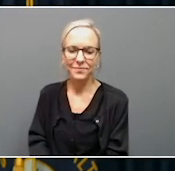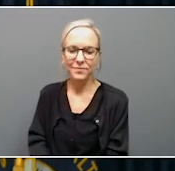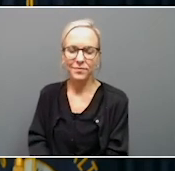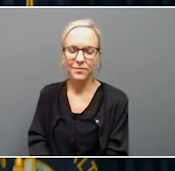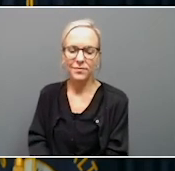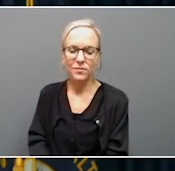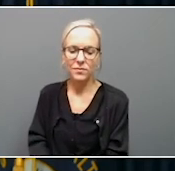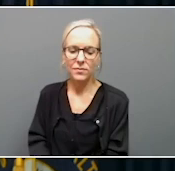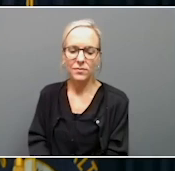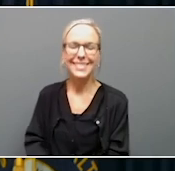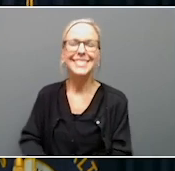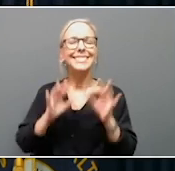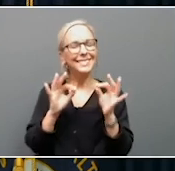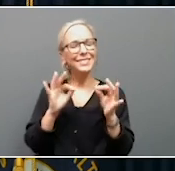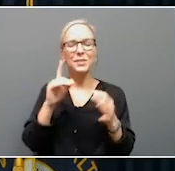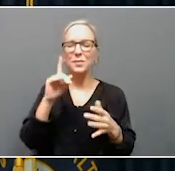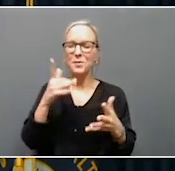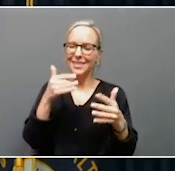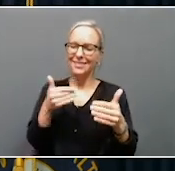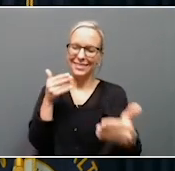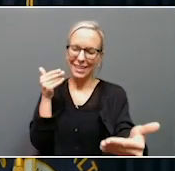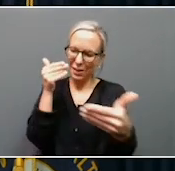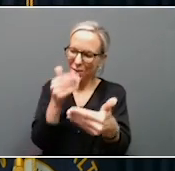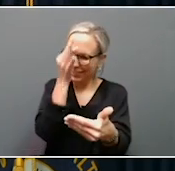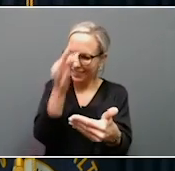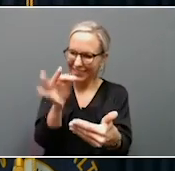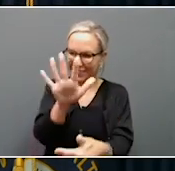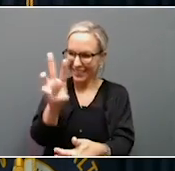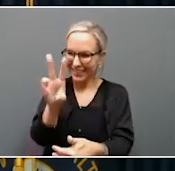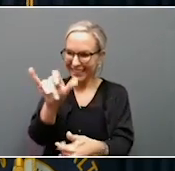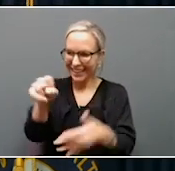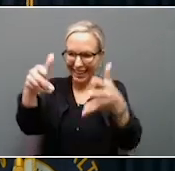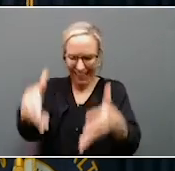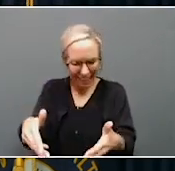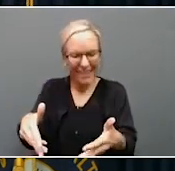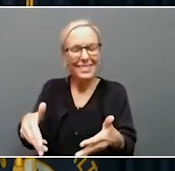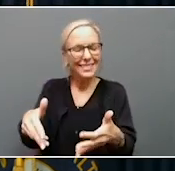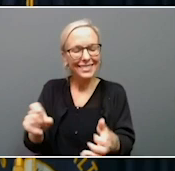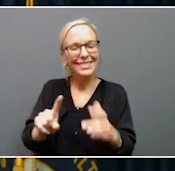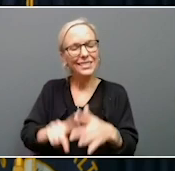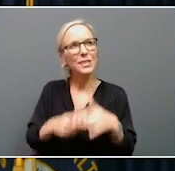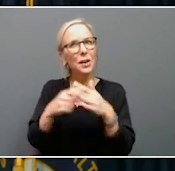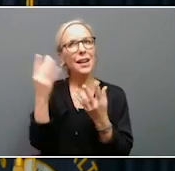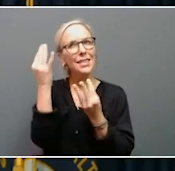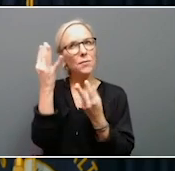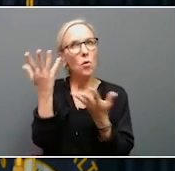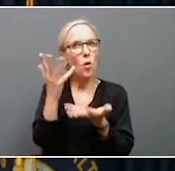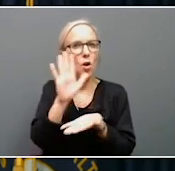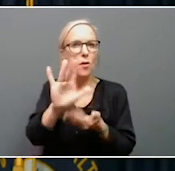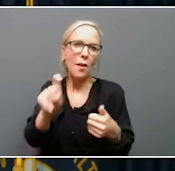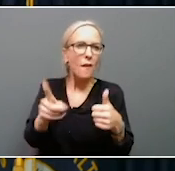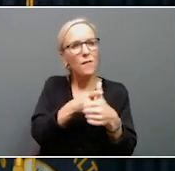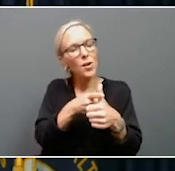All right. We are one step closer. 56 days, everybody. Start thinking about what you want that first one to